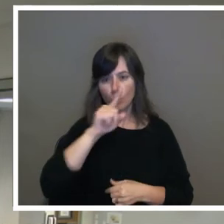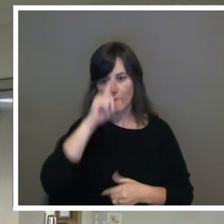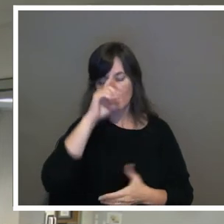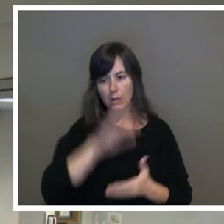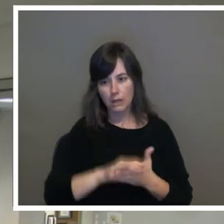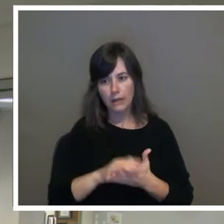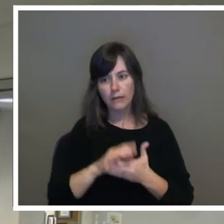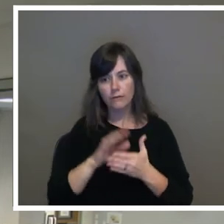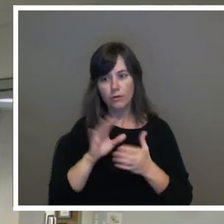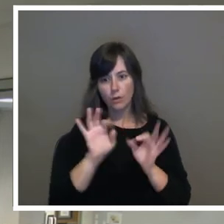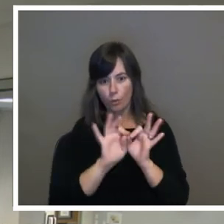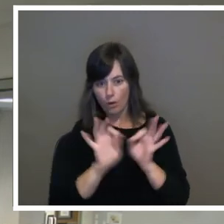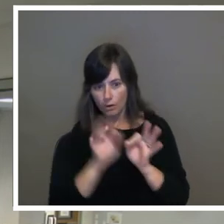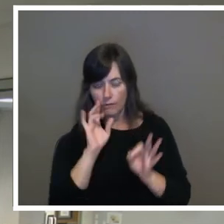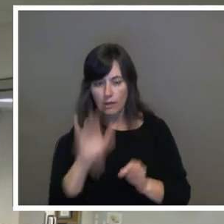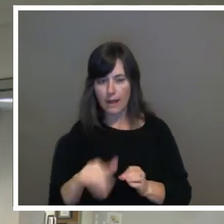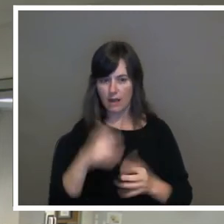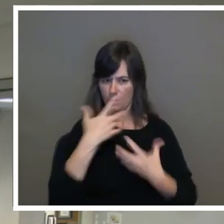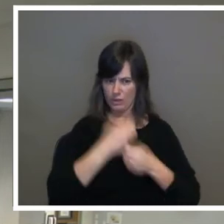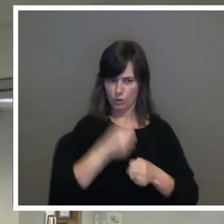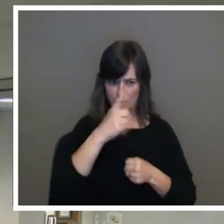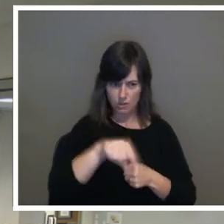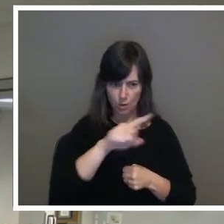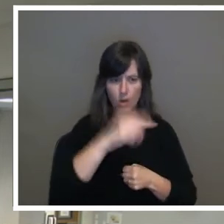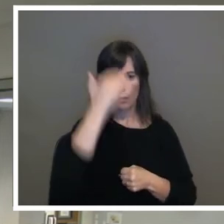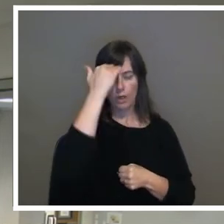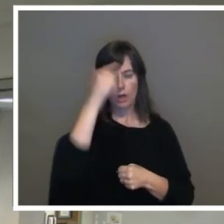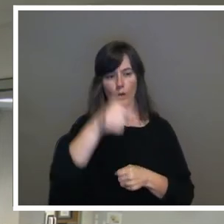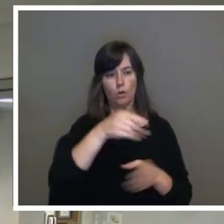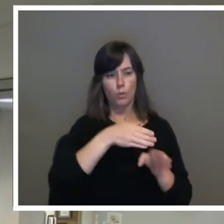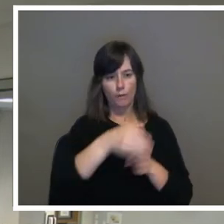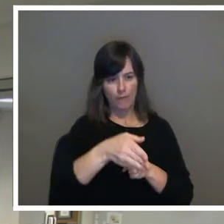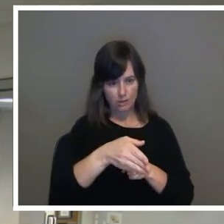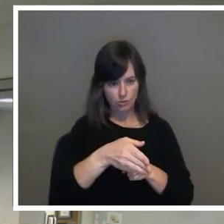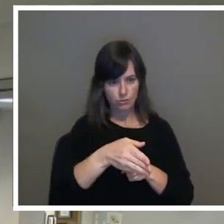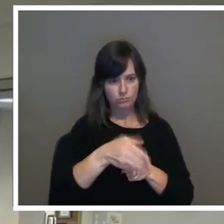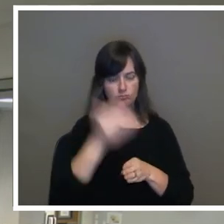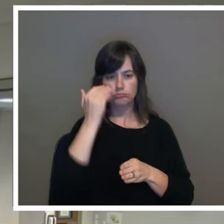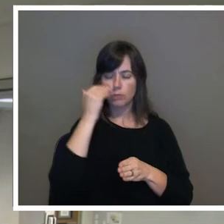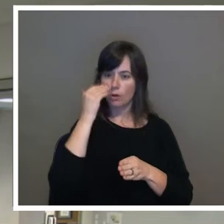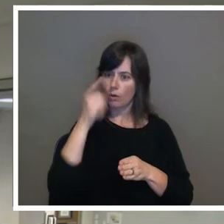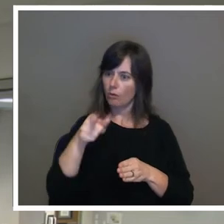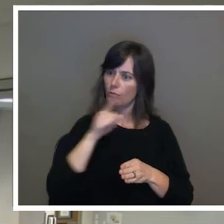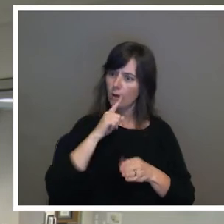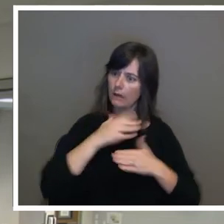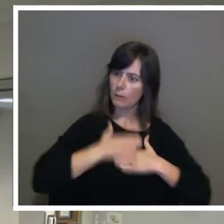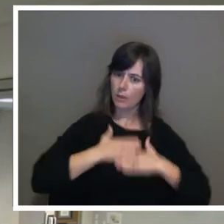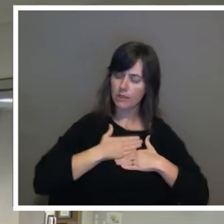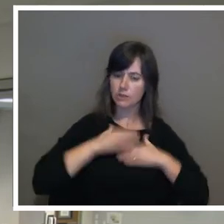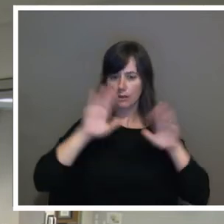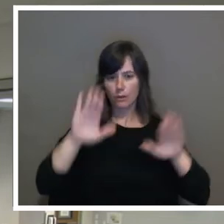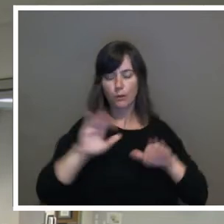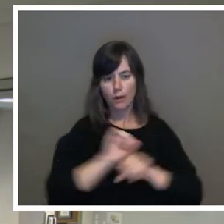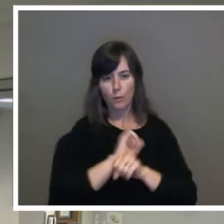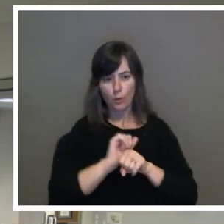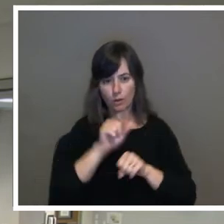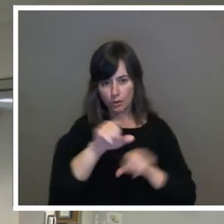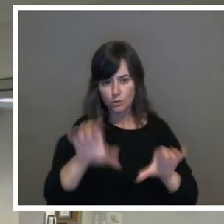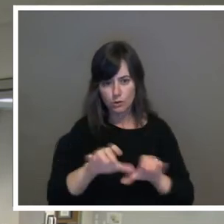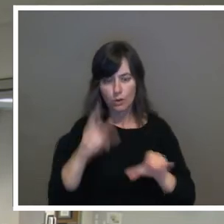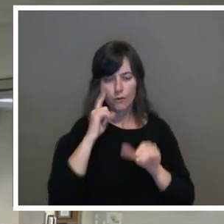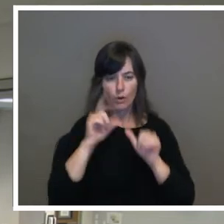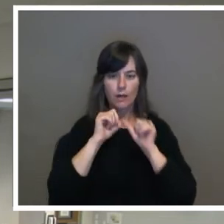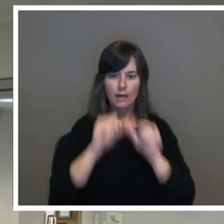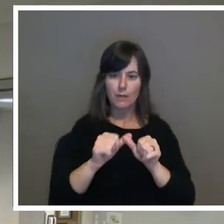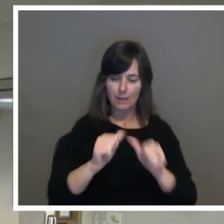We trust you guys. We know that you're professionals. We really appreciate the great job you do to keeping the lights on and the heat flowing, etc.